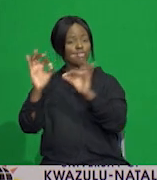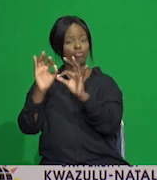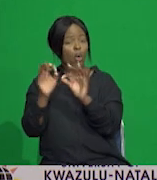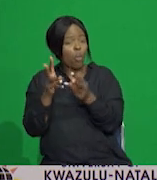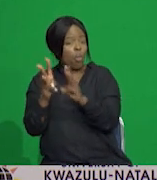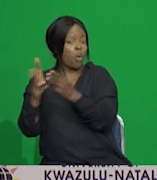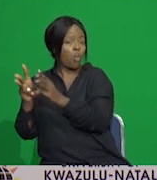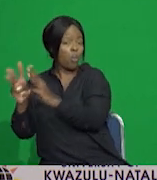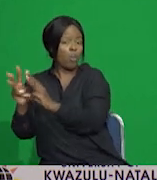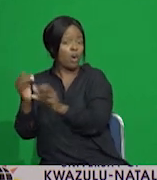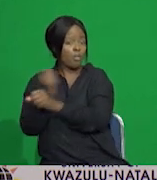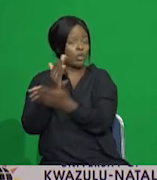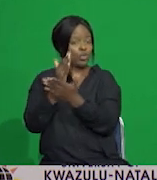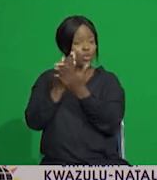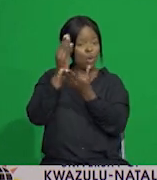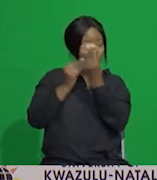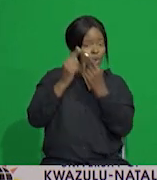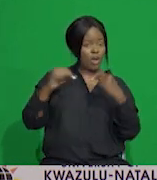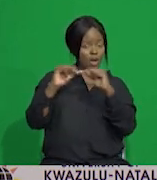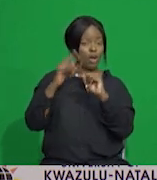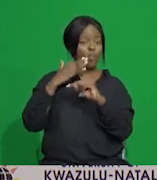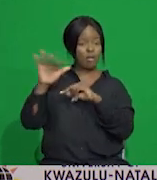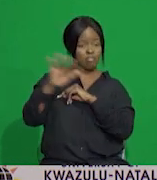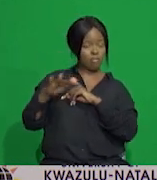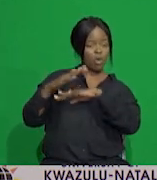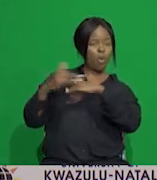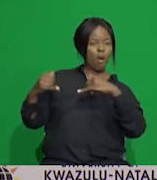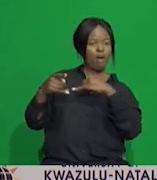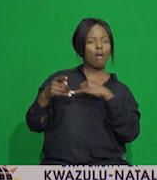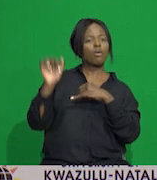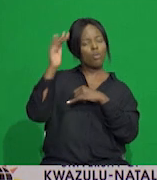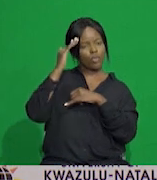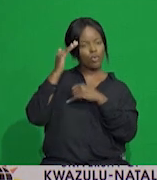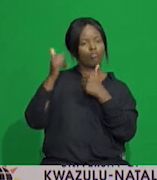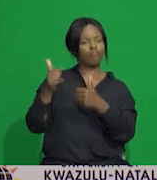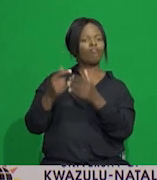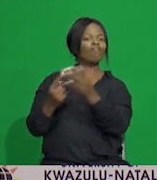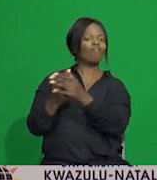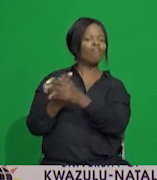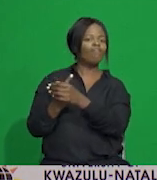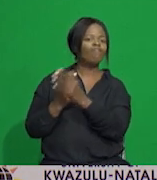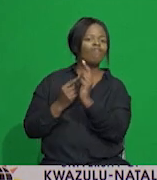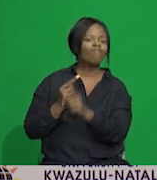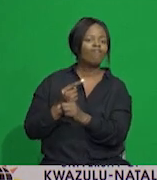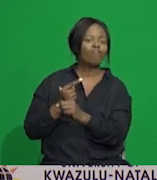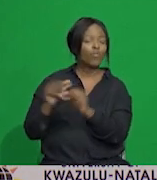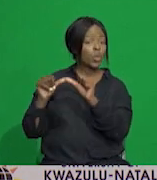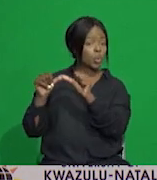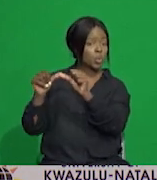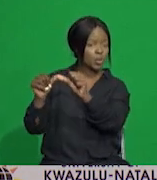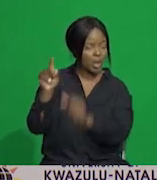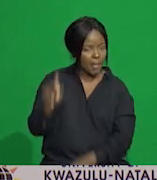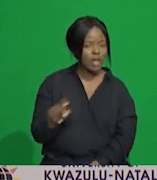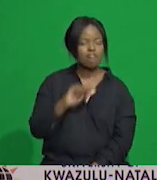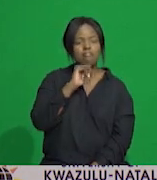our learning is engaging when we move into these online spaces? And so we know that it's happening. It's something that has to continue to happen